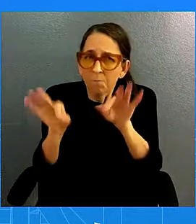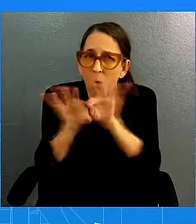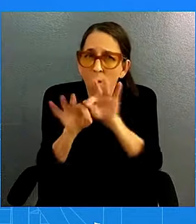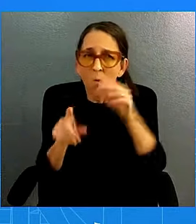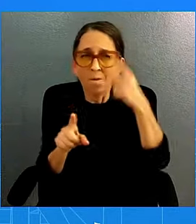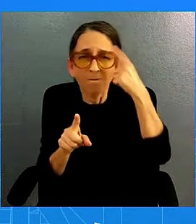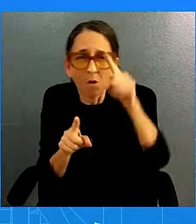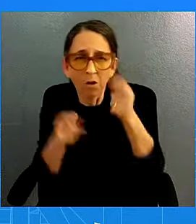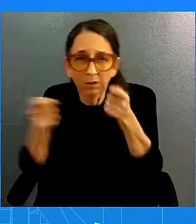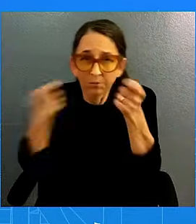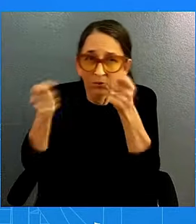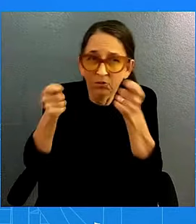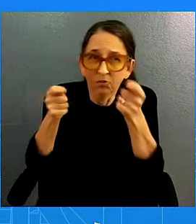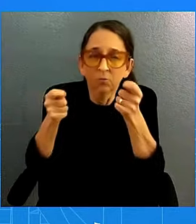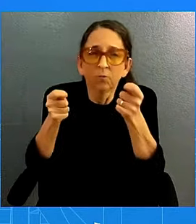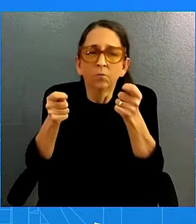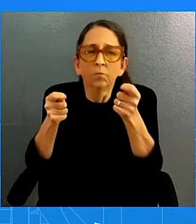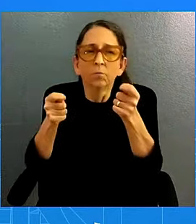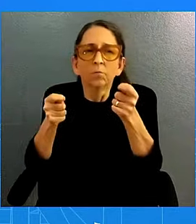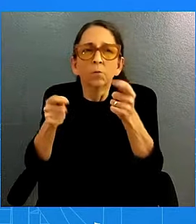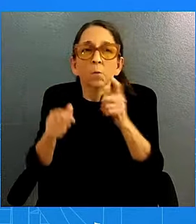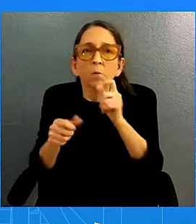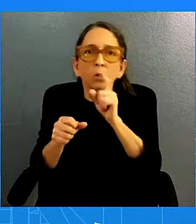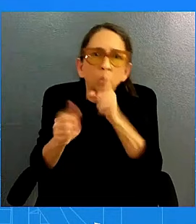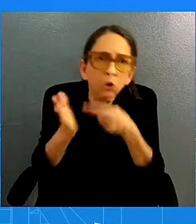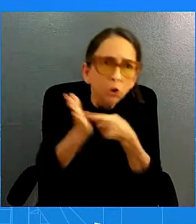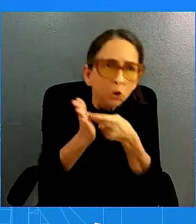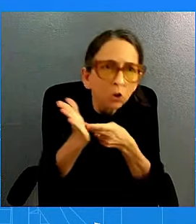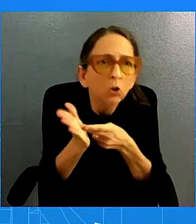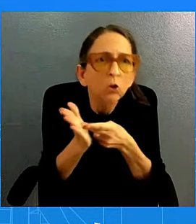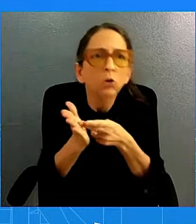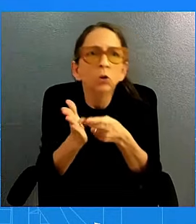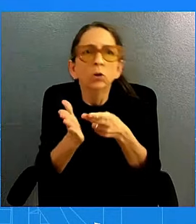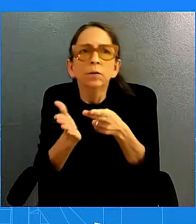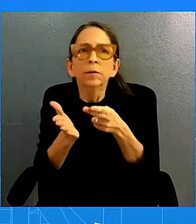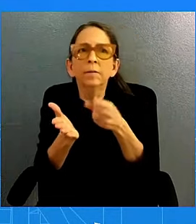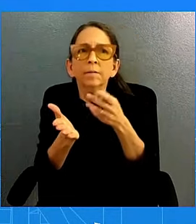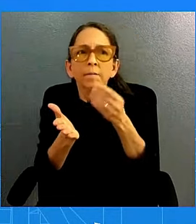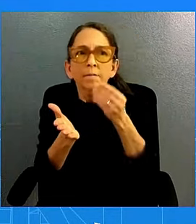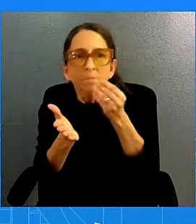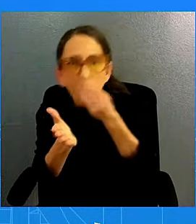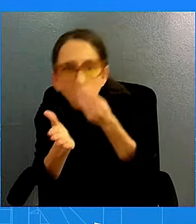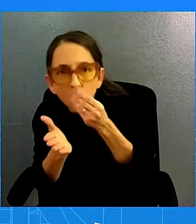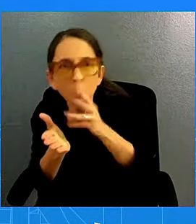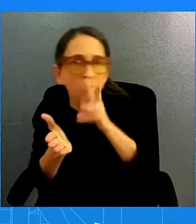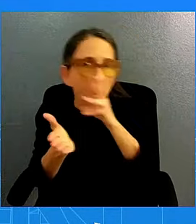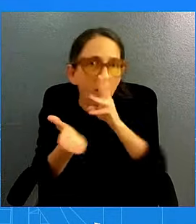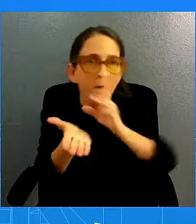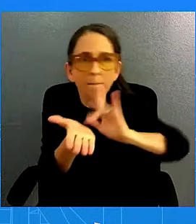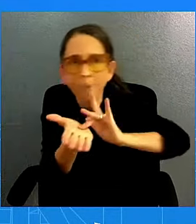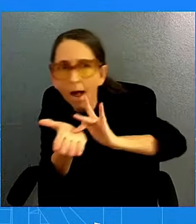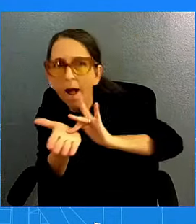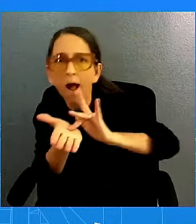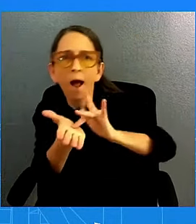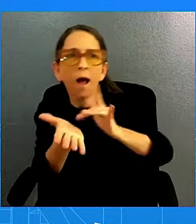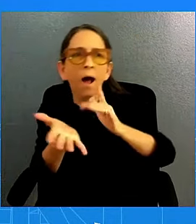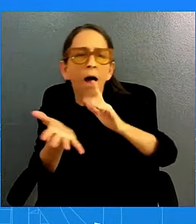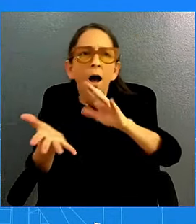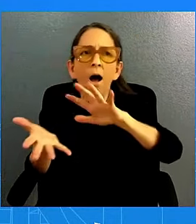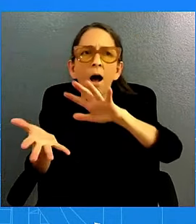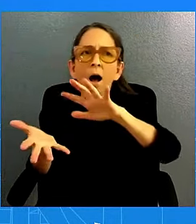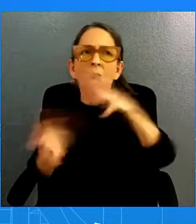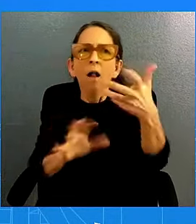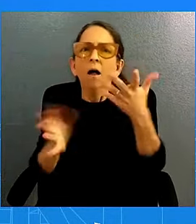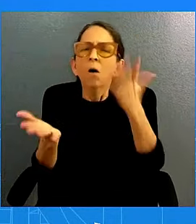humanitarian law is being followed. So why won't you make an assessment whether these operations that we are seeing in Lebanon indeed